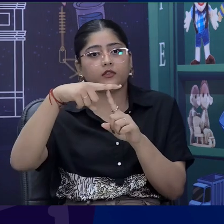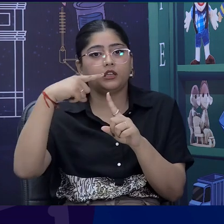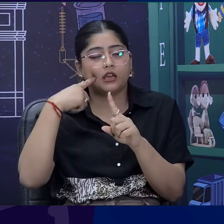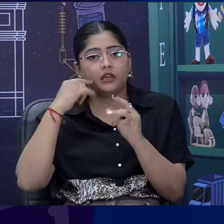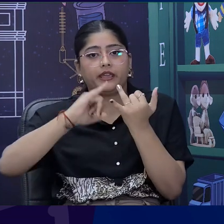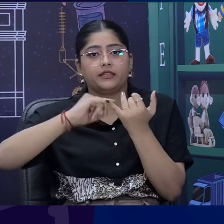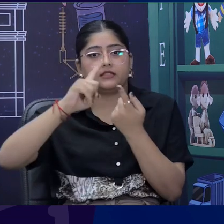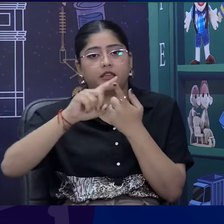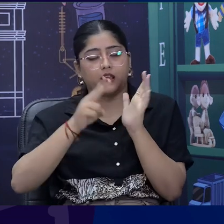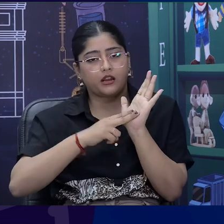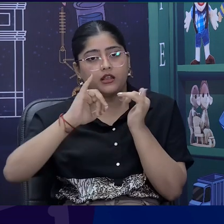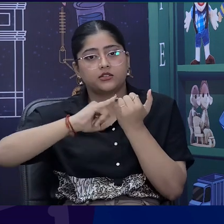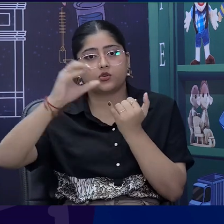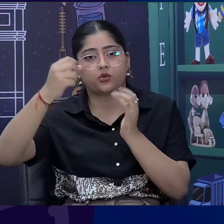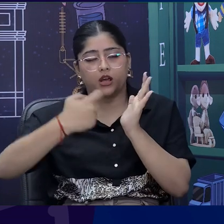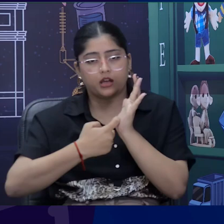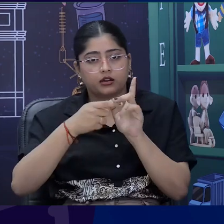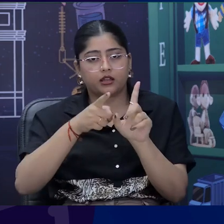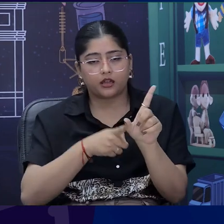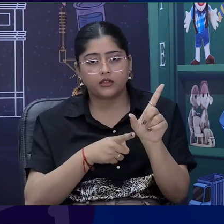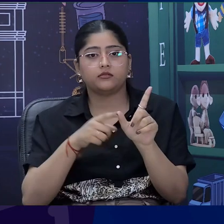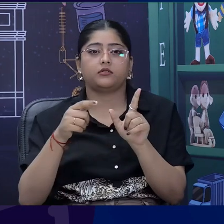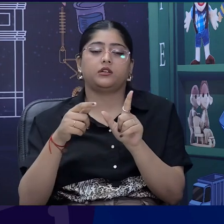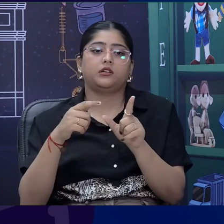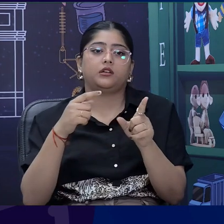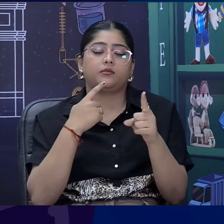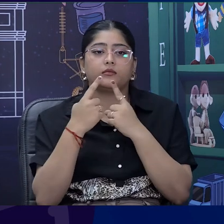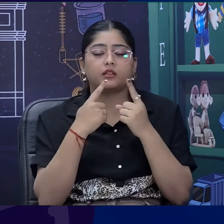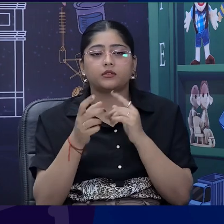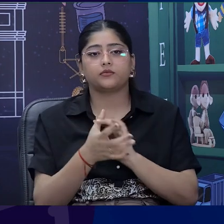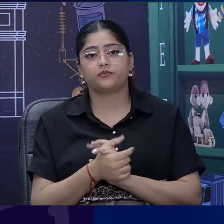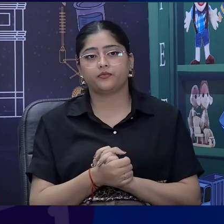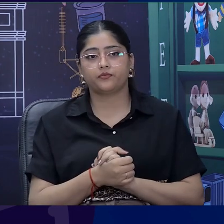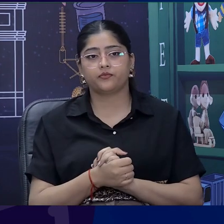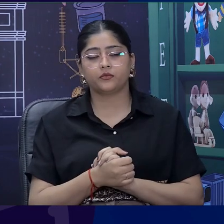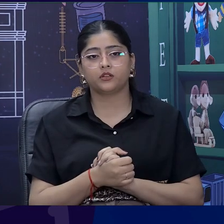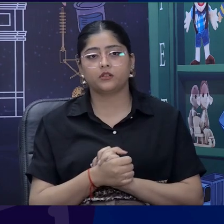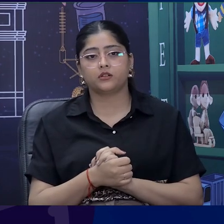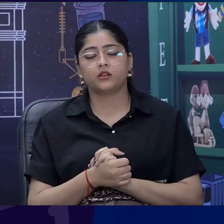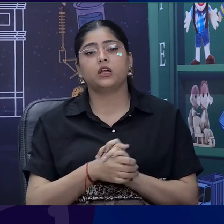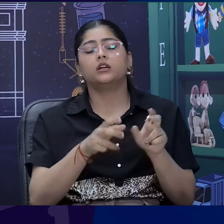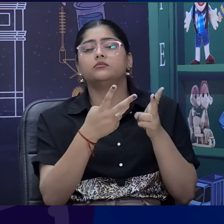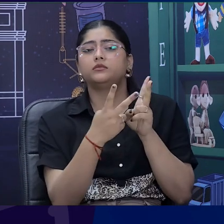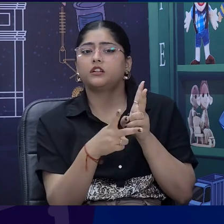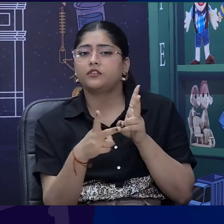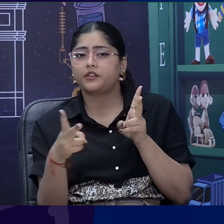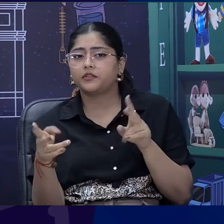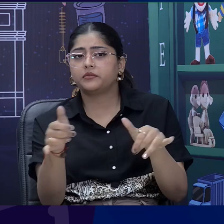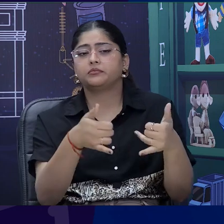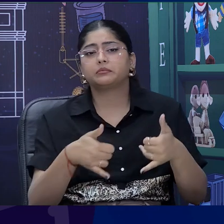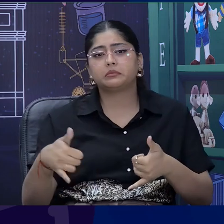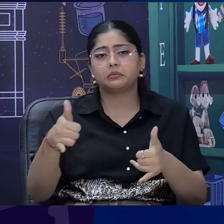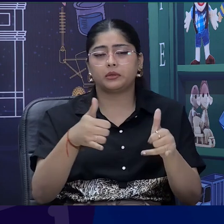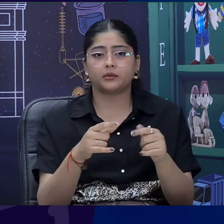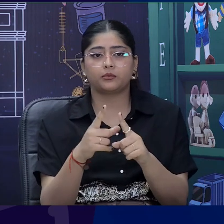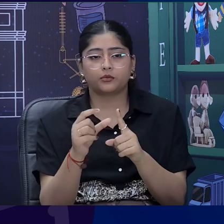we cannot just make them sit in front and read out the poem. We have to involve them in different activities where they can use